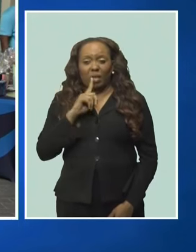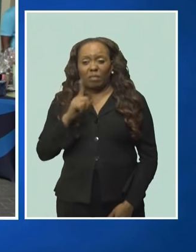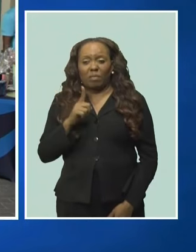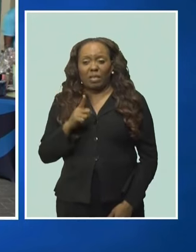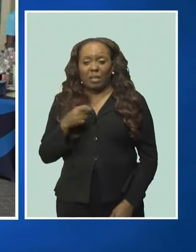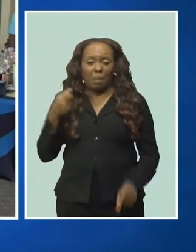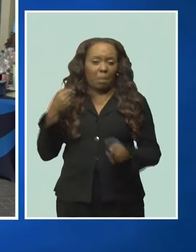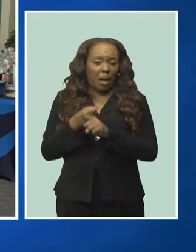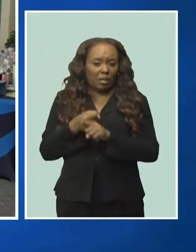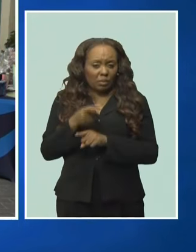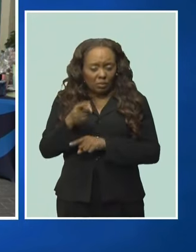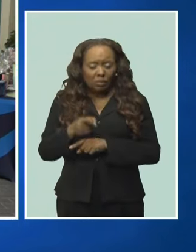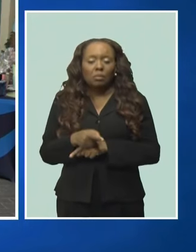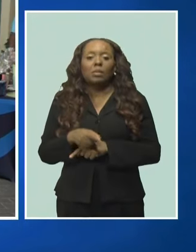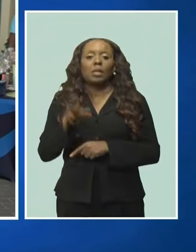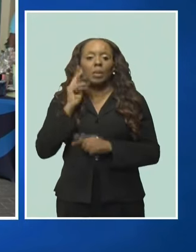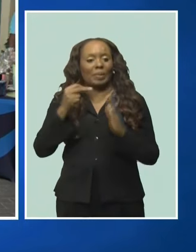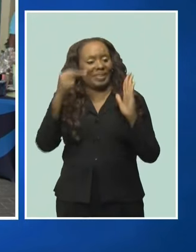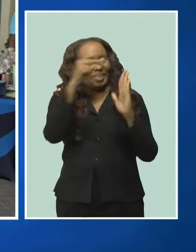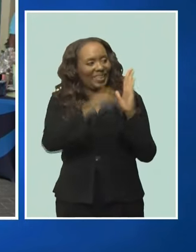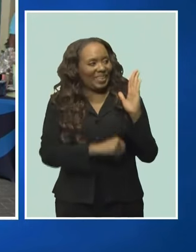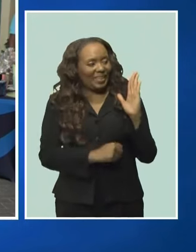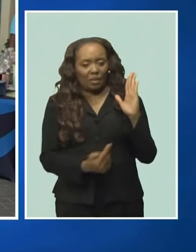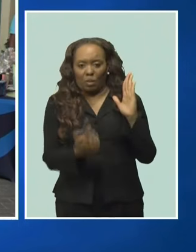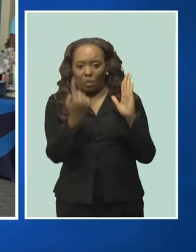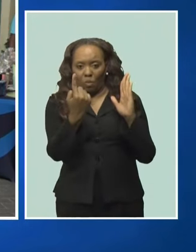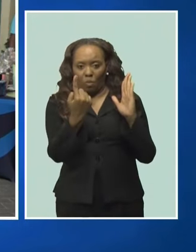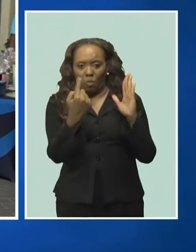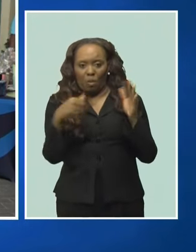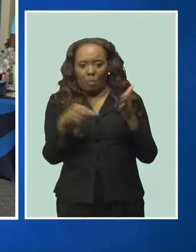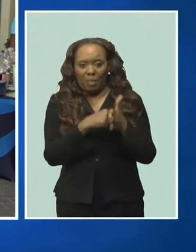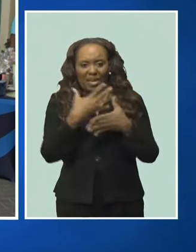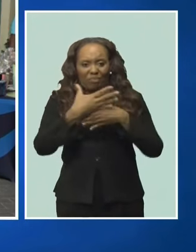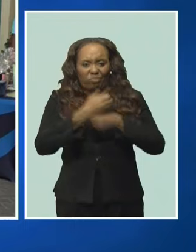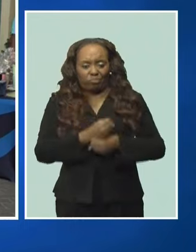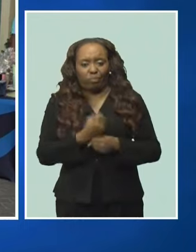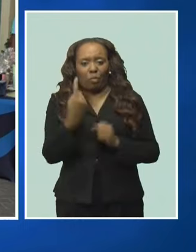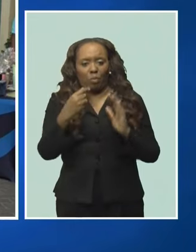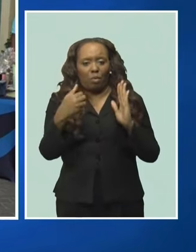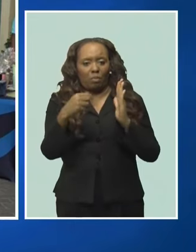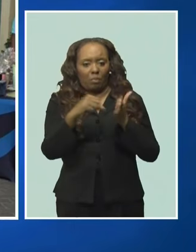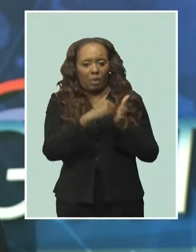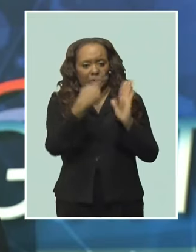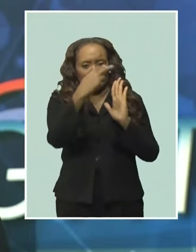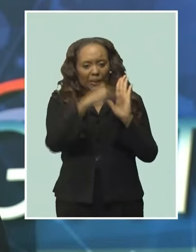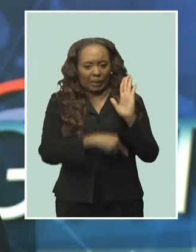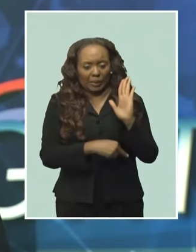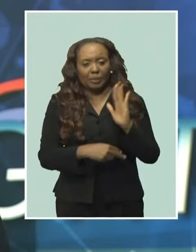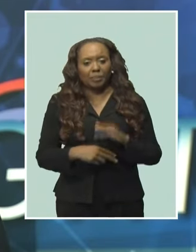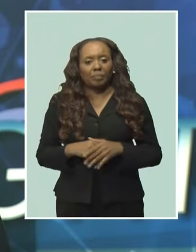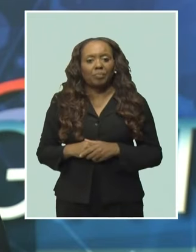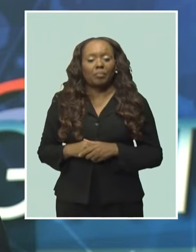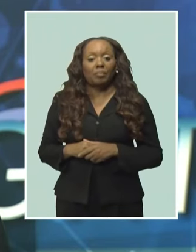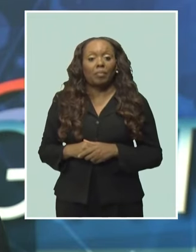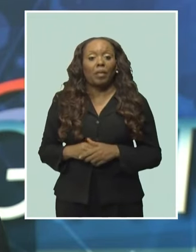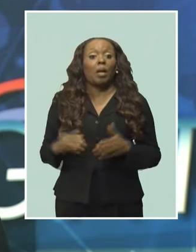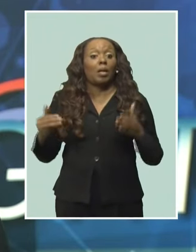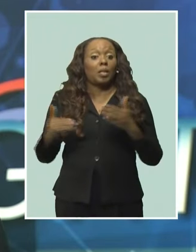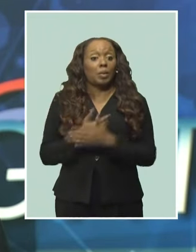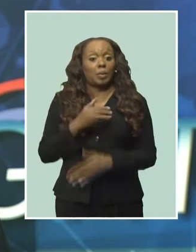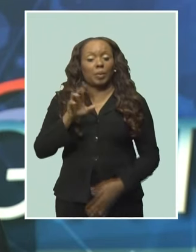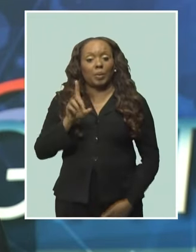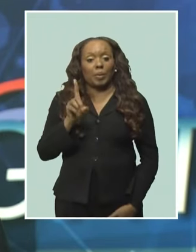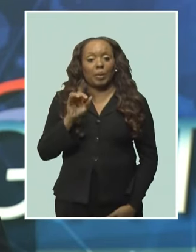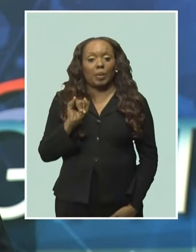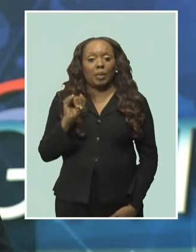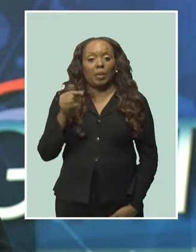also be included. So you can really have a good understanding as to whether or not the plan will really suit your needs. A new digital way for